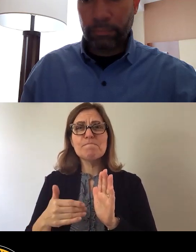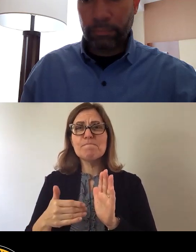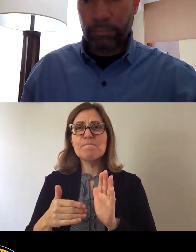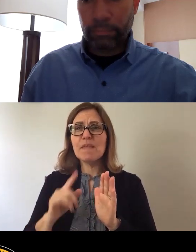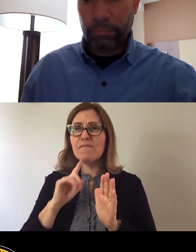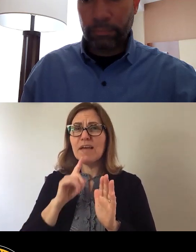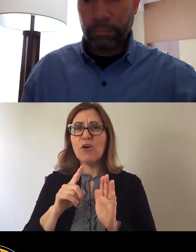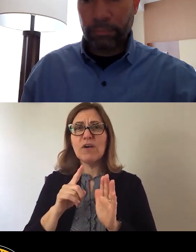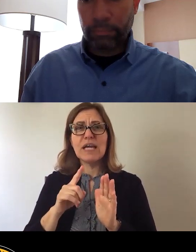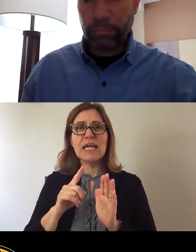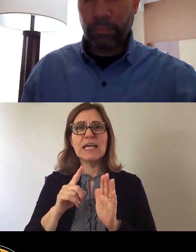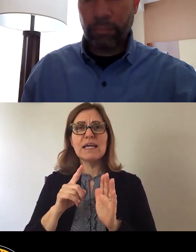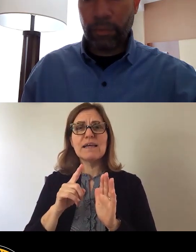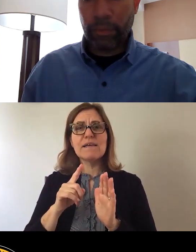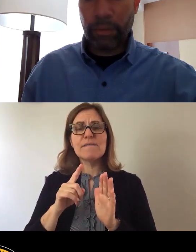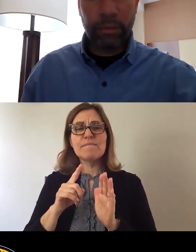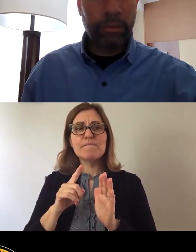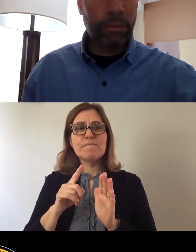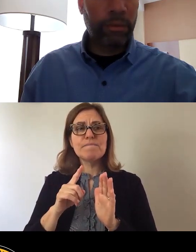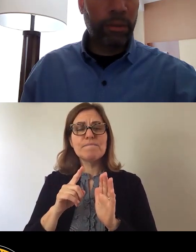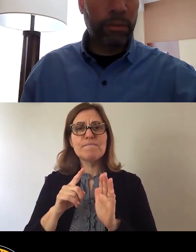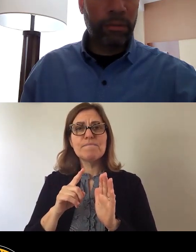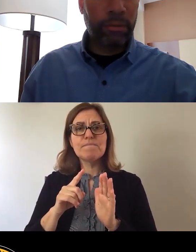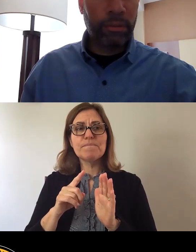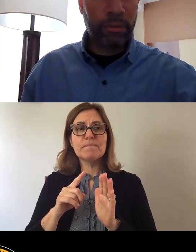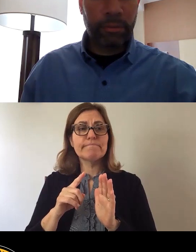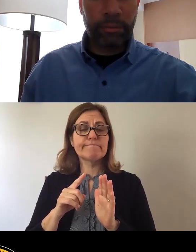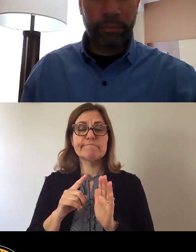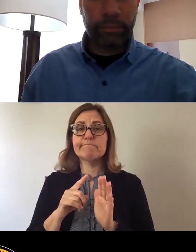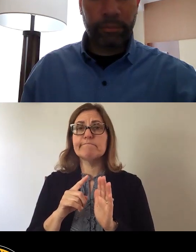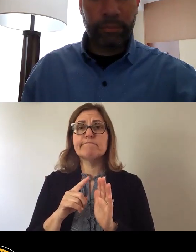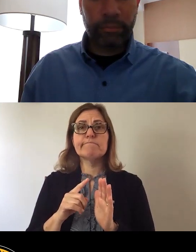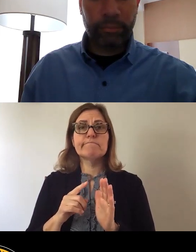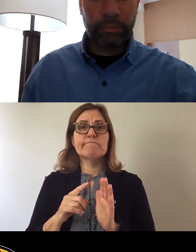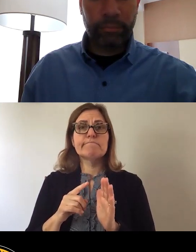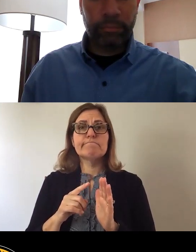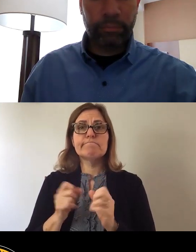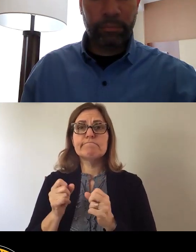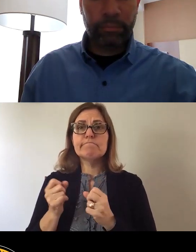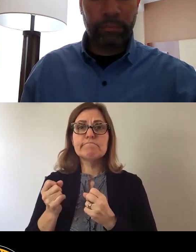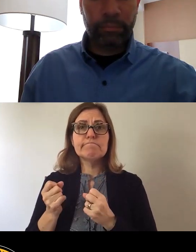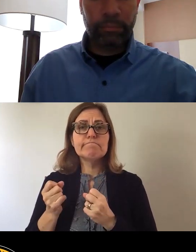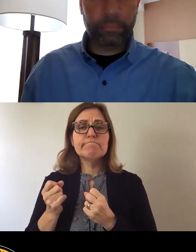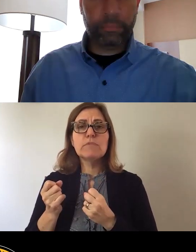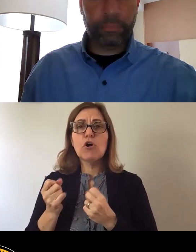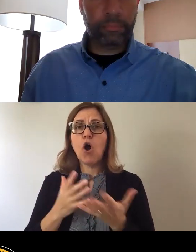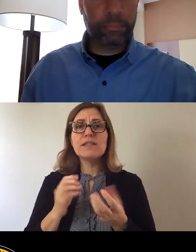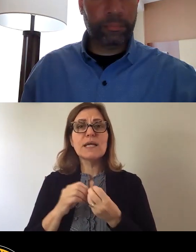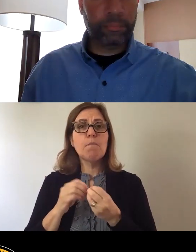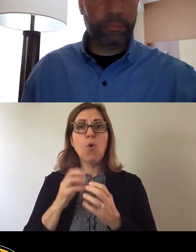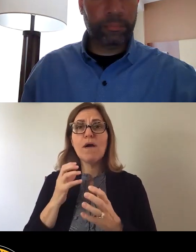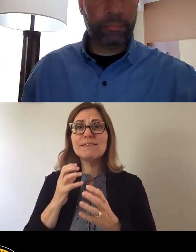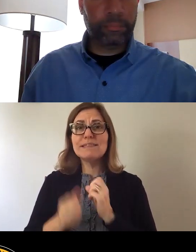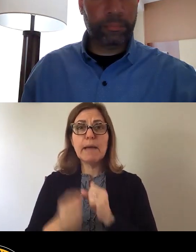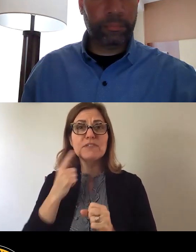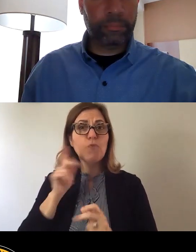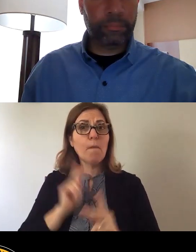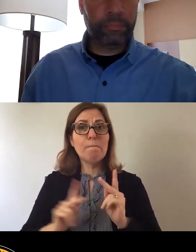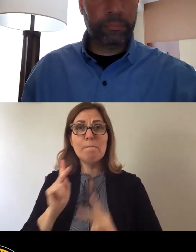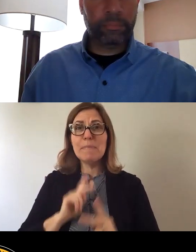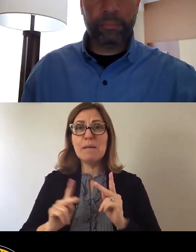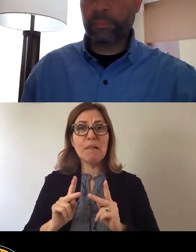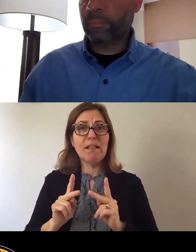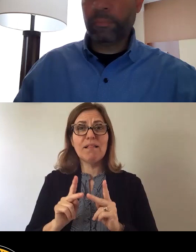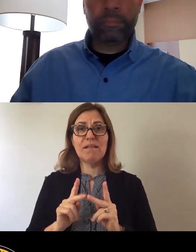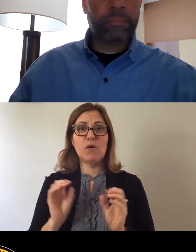very, much more damaging to people who do not have proper nutrition, who